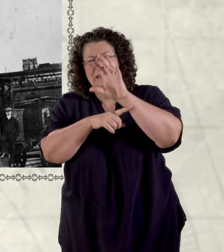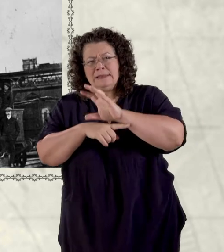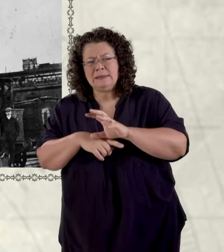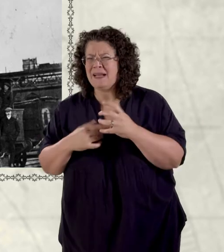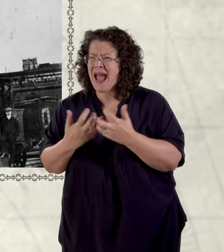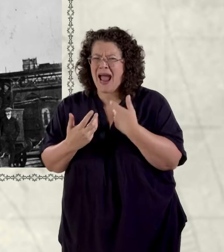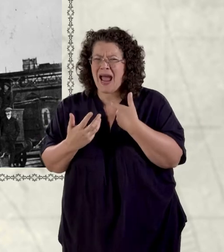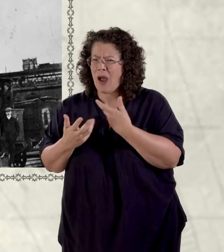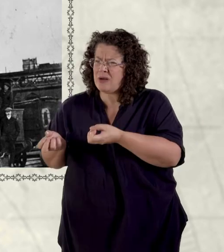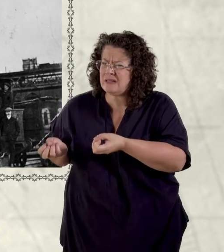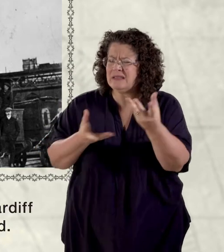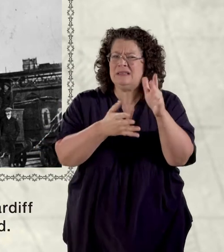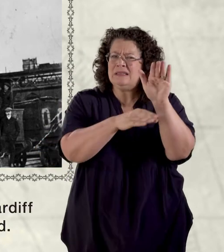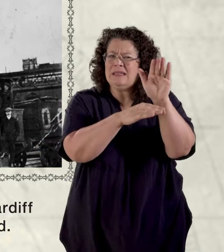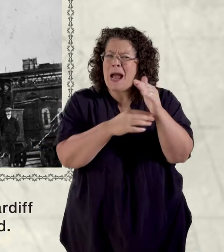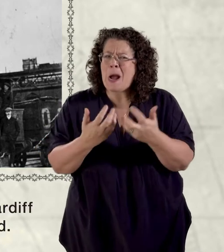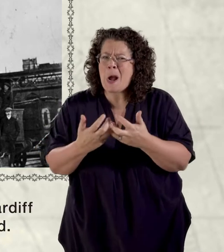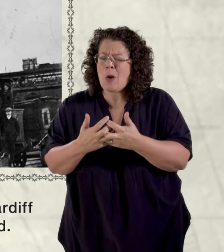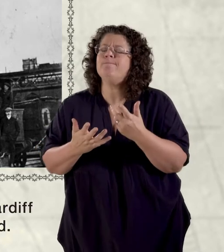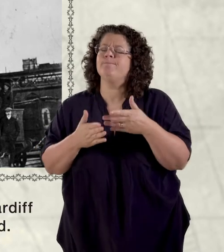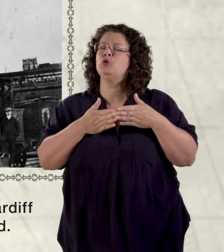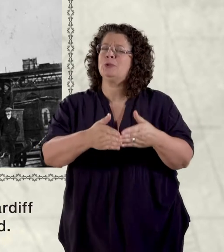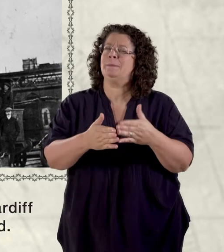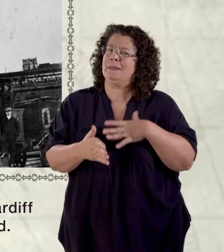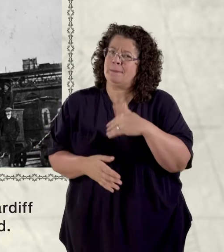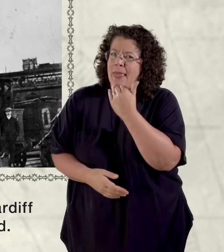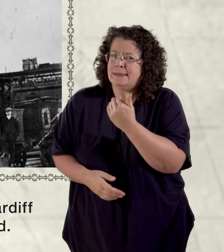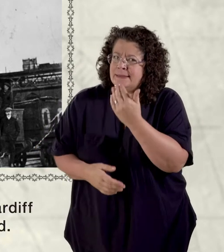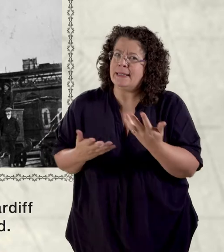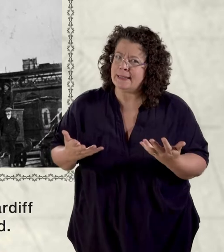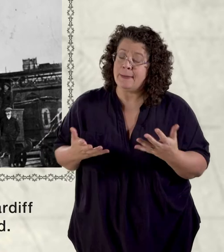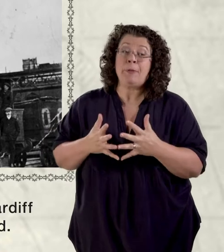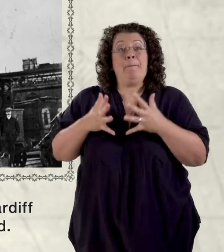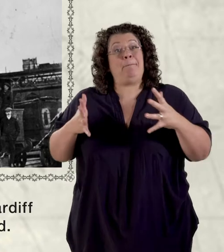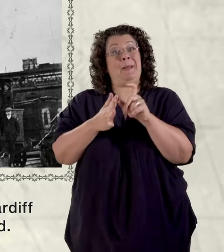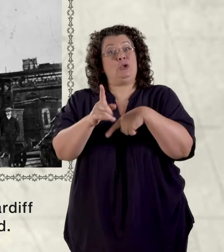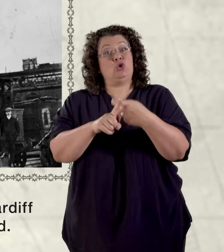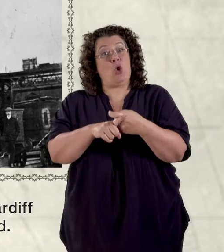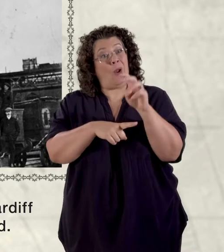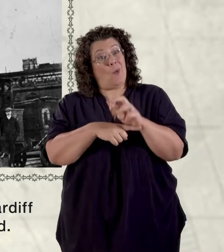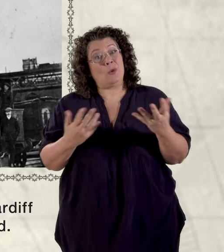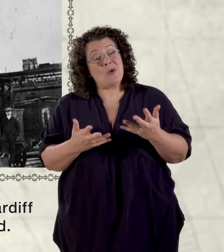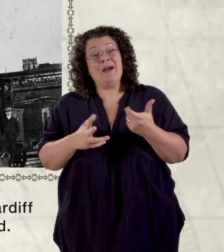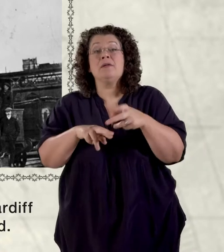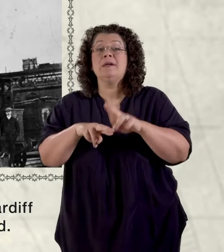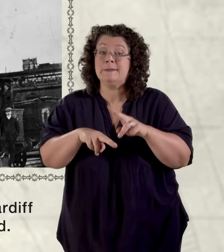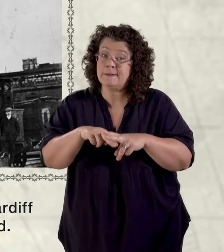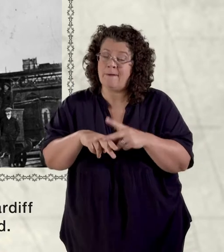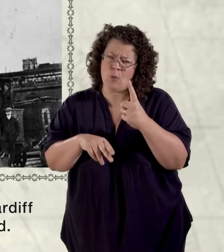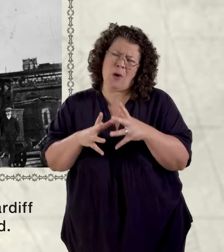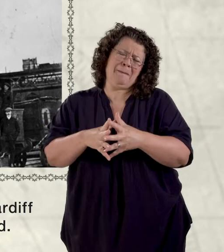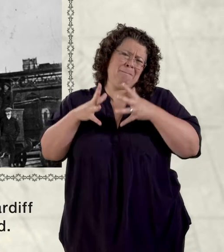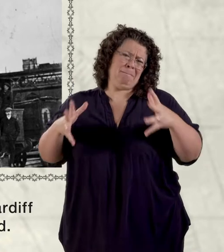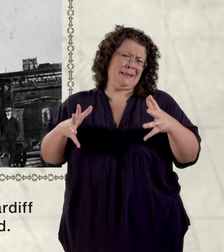lots of them the biggest stocks in wales were in cardiff one of the busiest ports